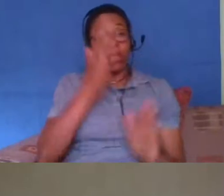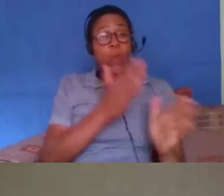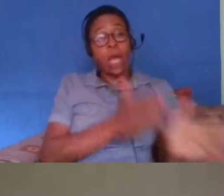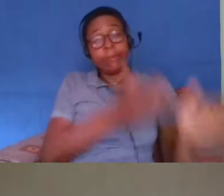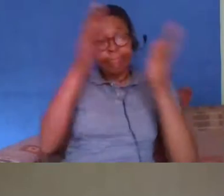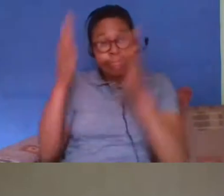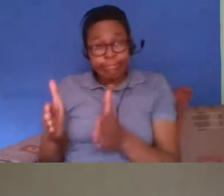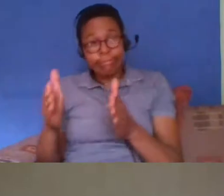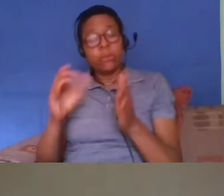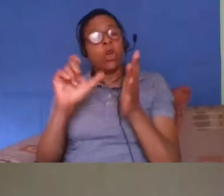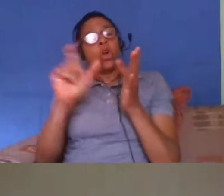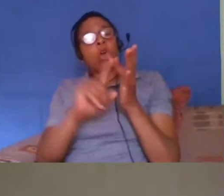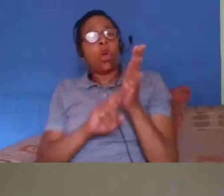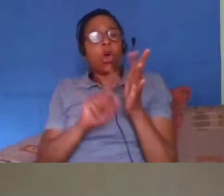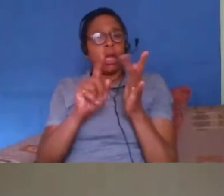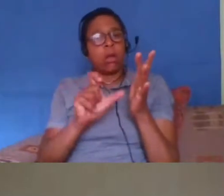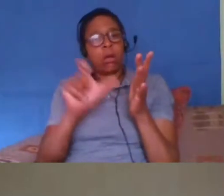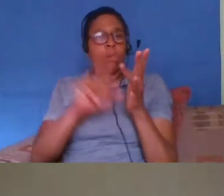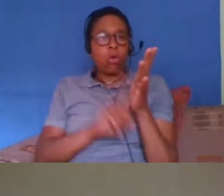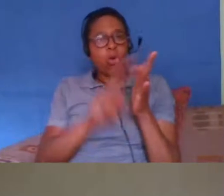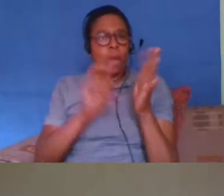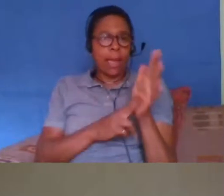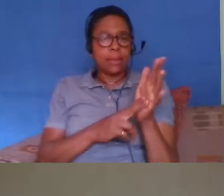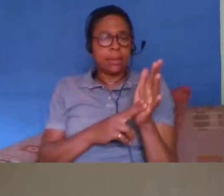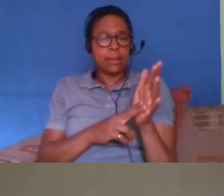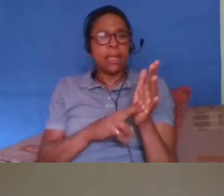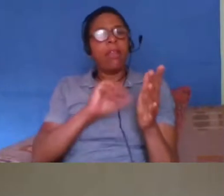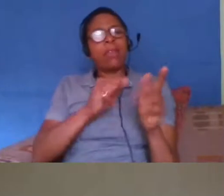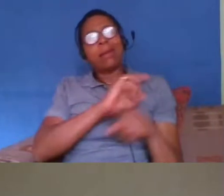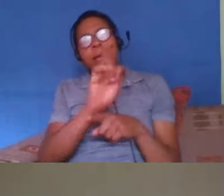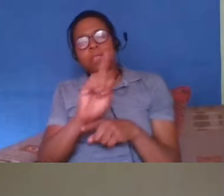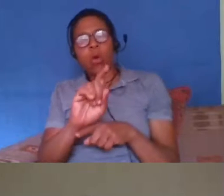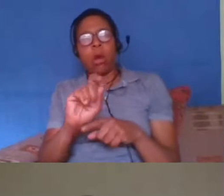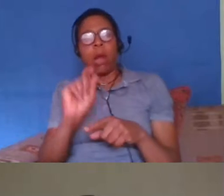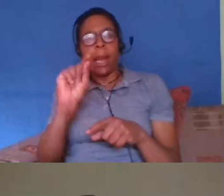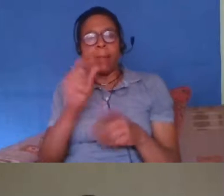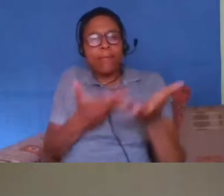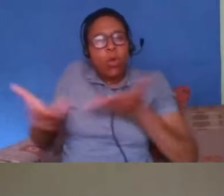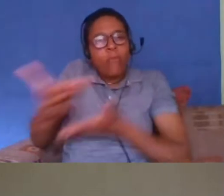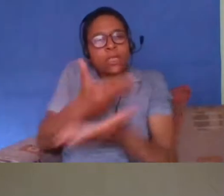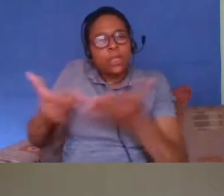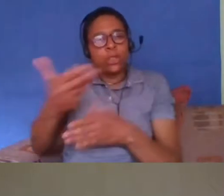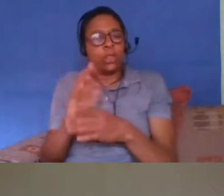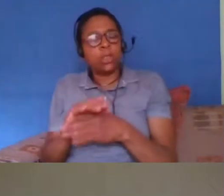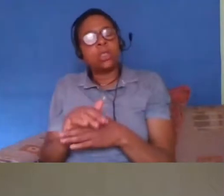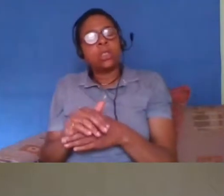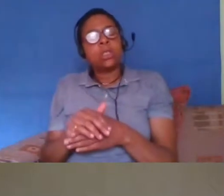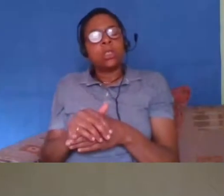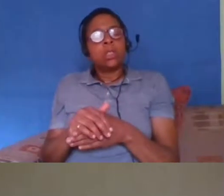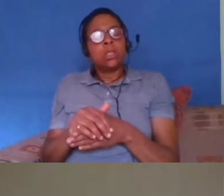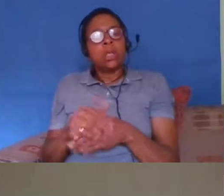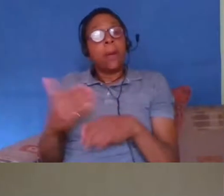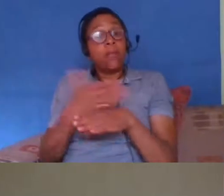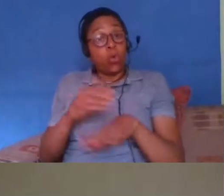a bit of uh conversation between the two of you and the q a um so just before uh i let colin begin just a